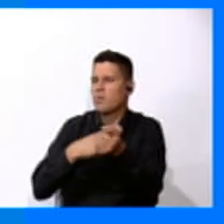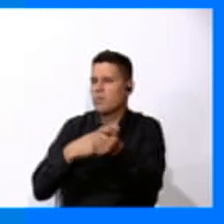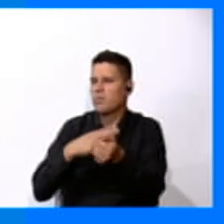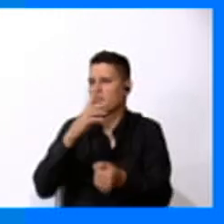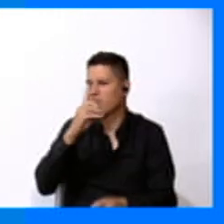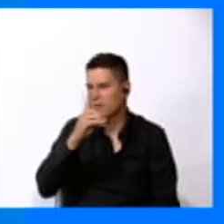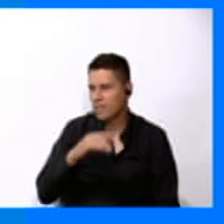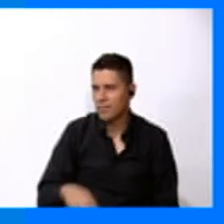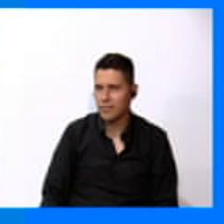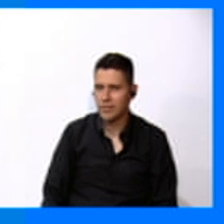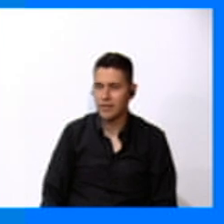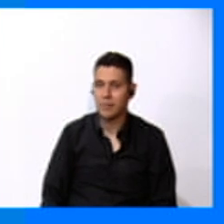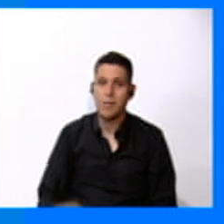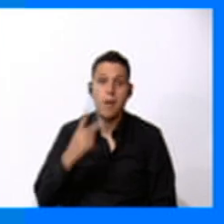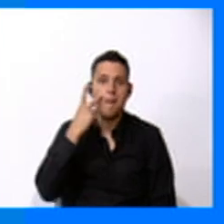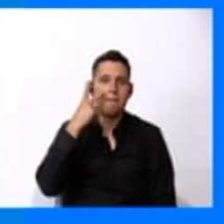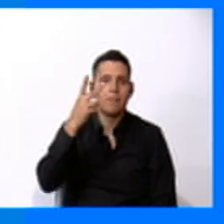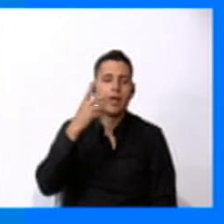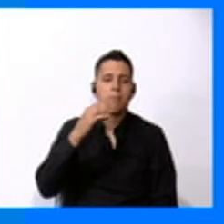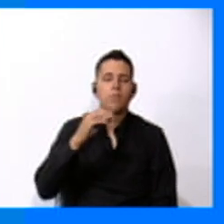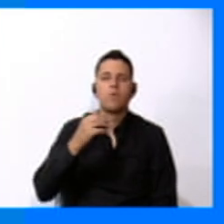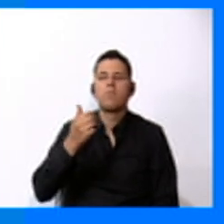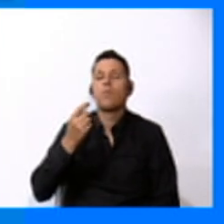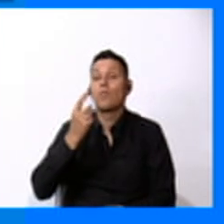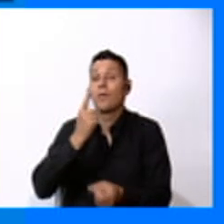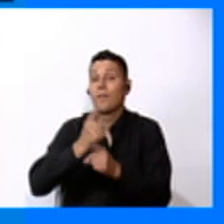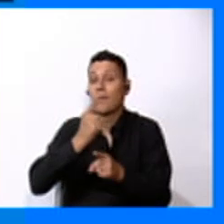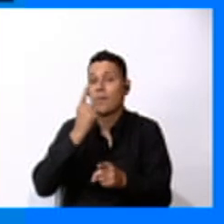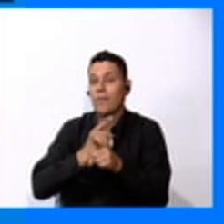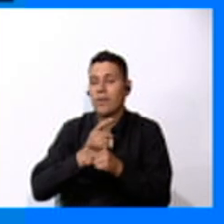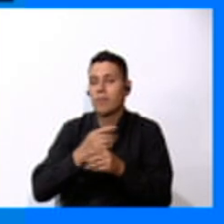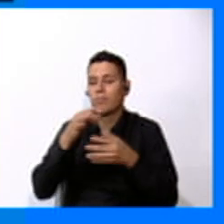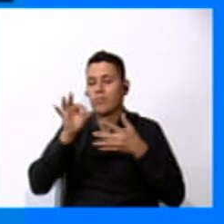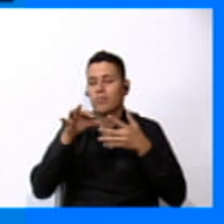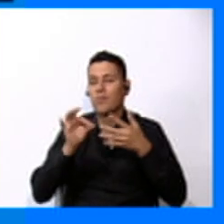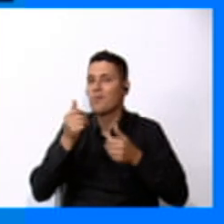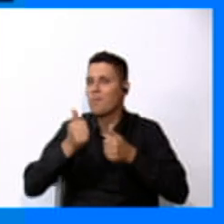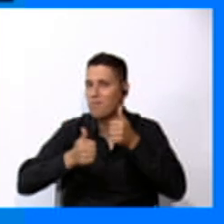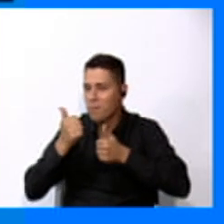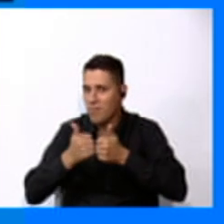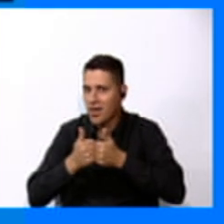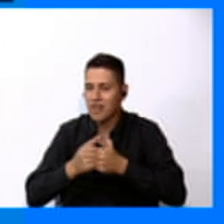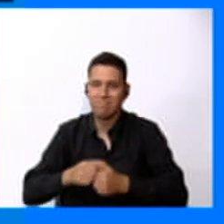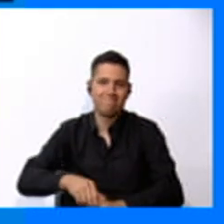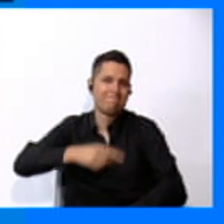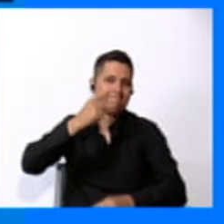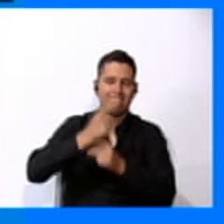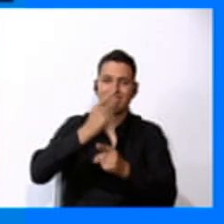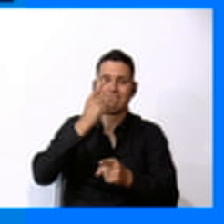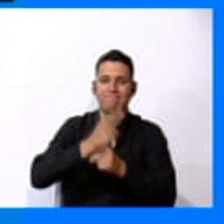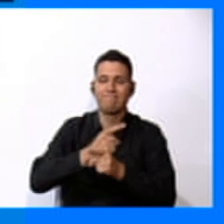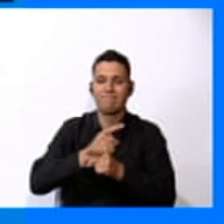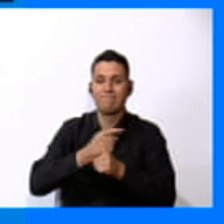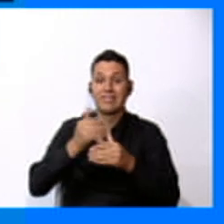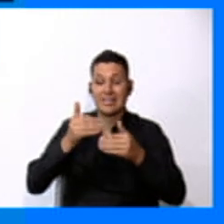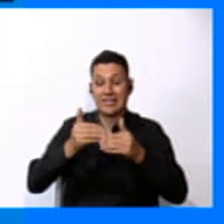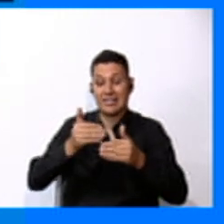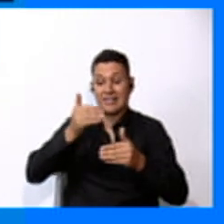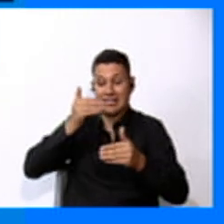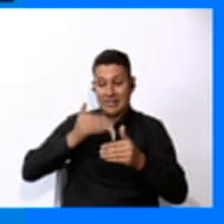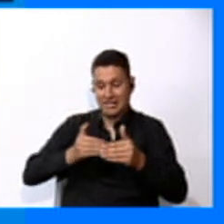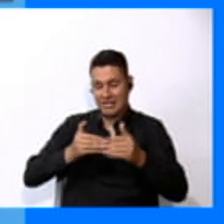Let's see what is the correct option. Yes. It's behind the church.